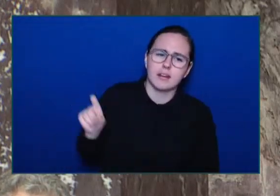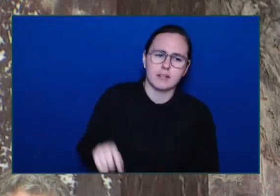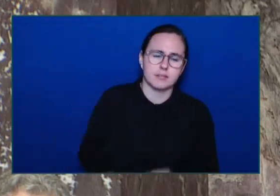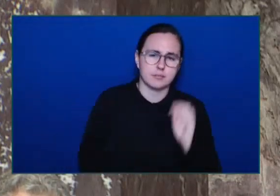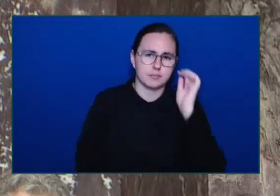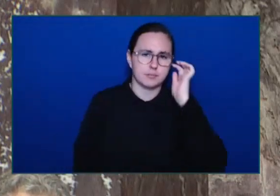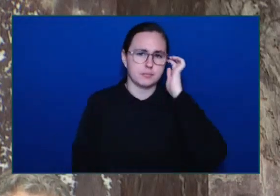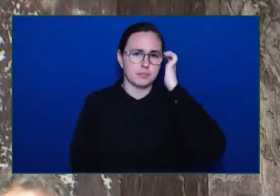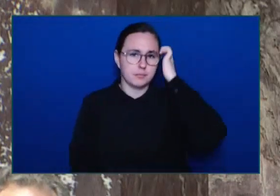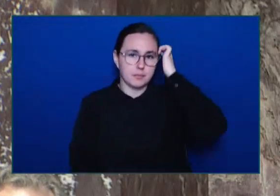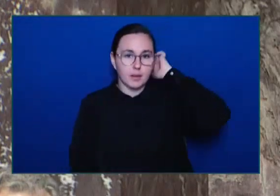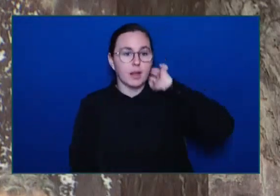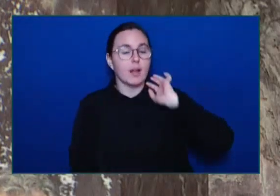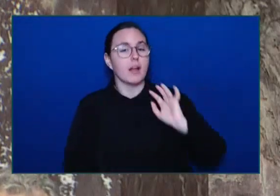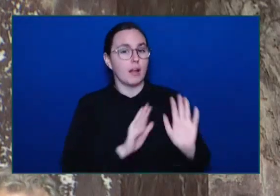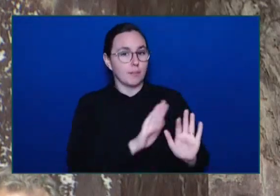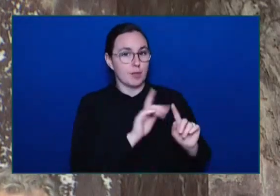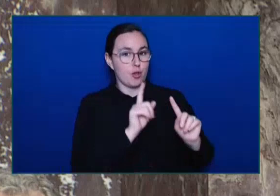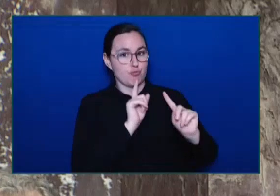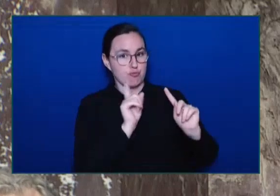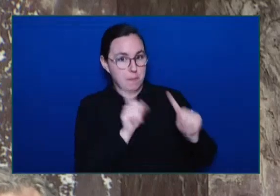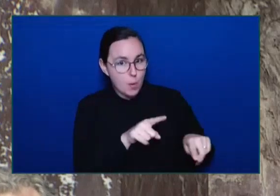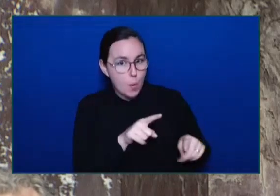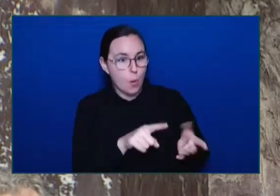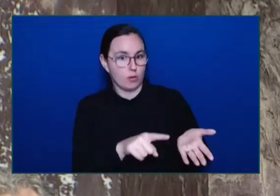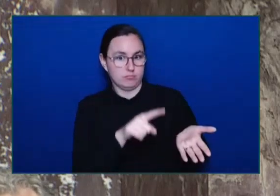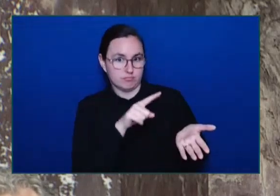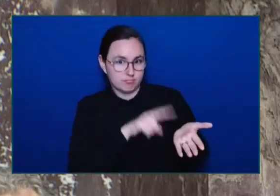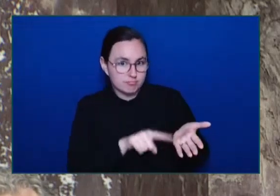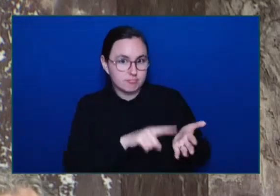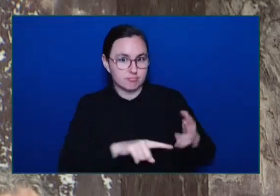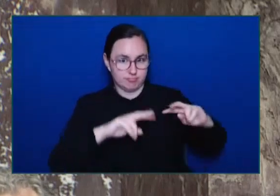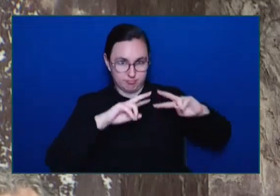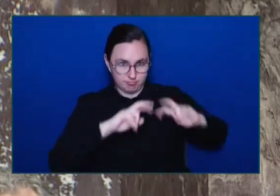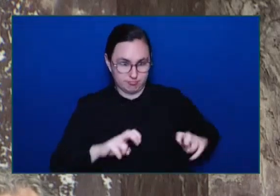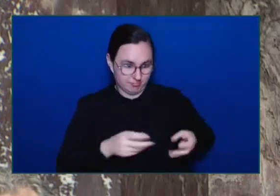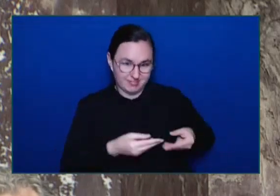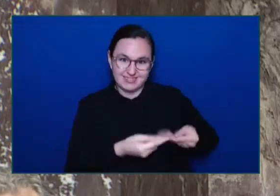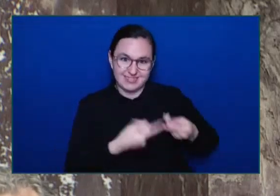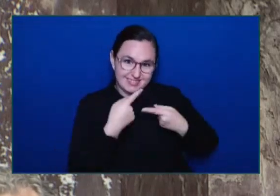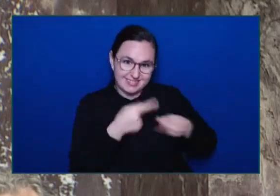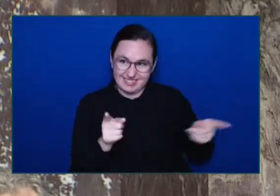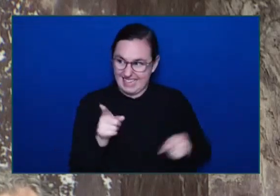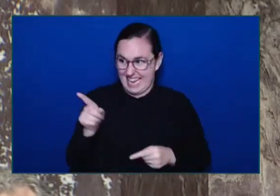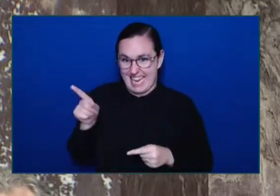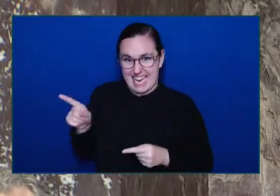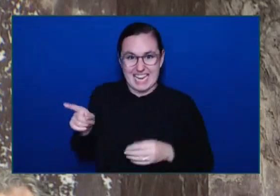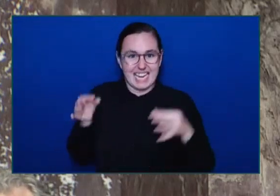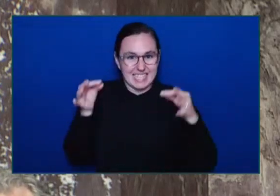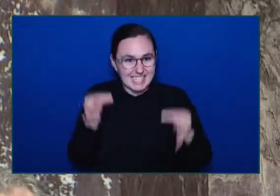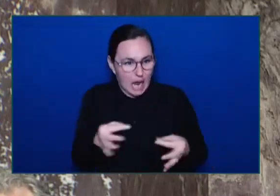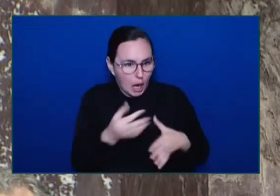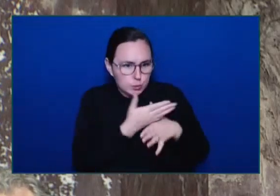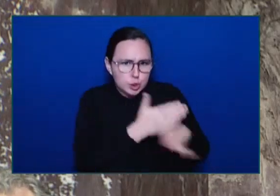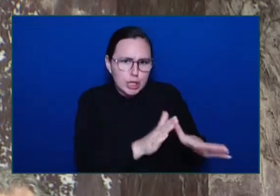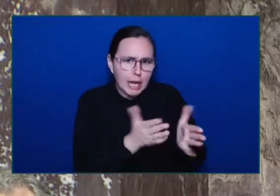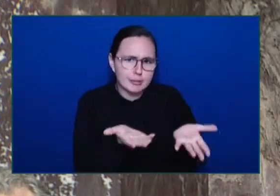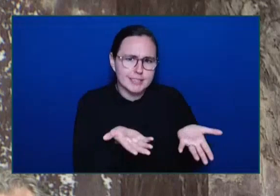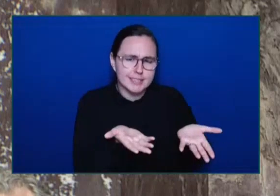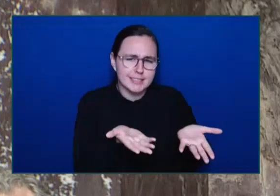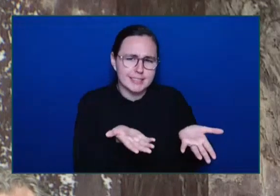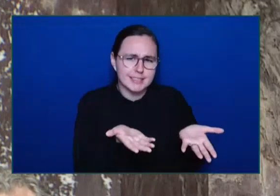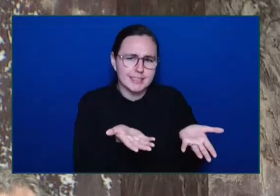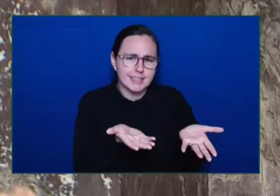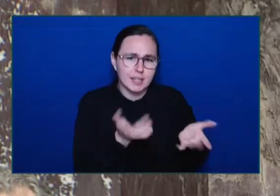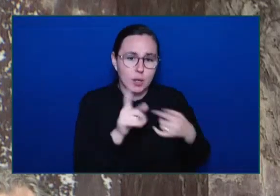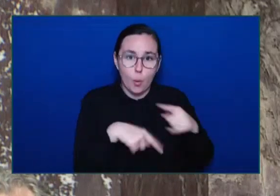The fact that Every time he comes forward And he sees something wrong There is change that happens Honourable Speaker When it comes to the money laundering Which